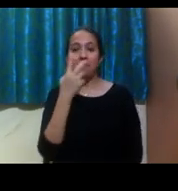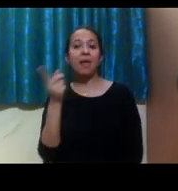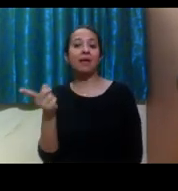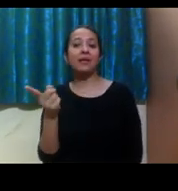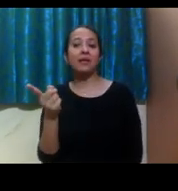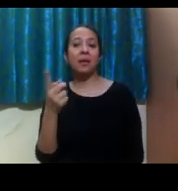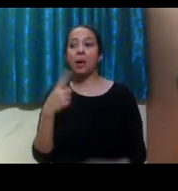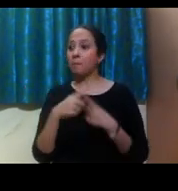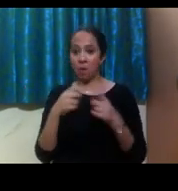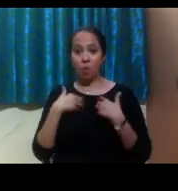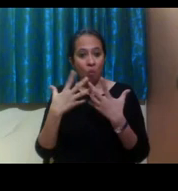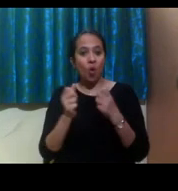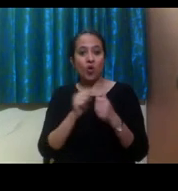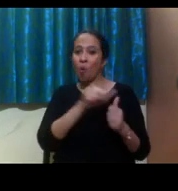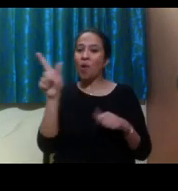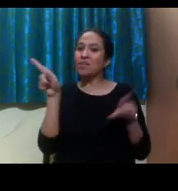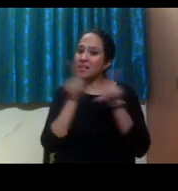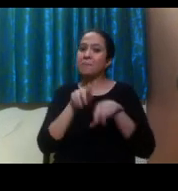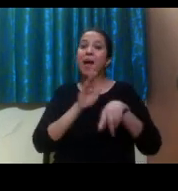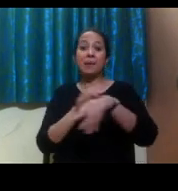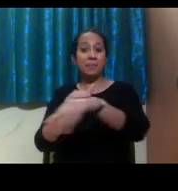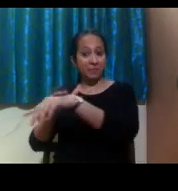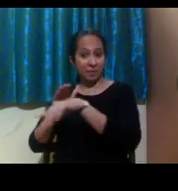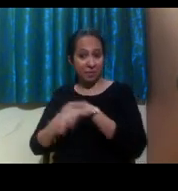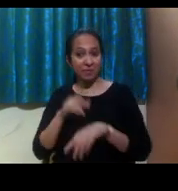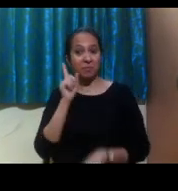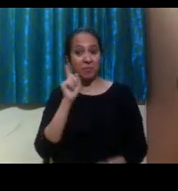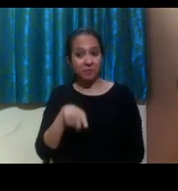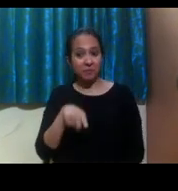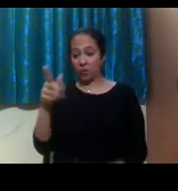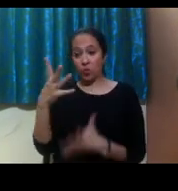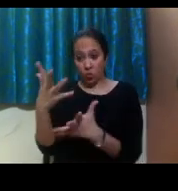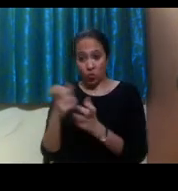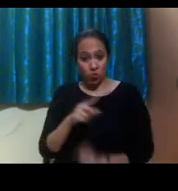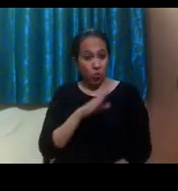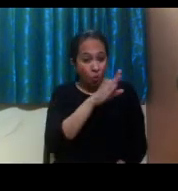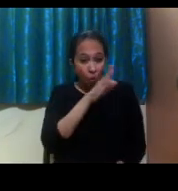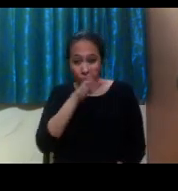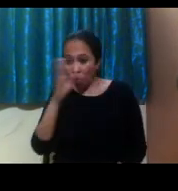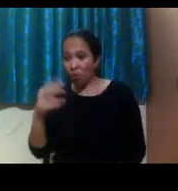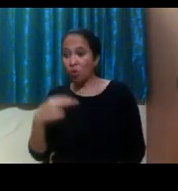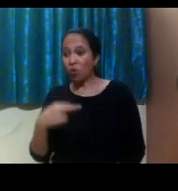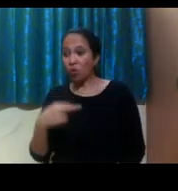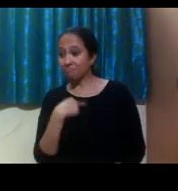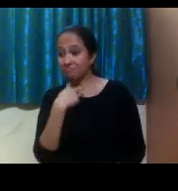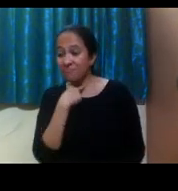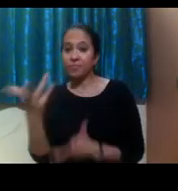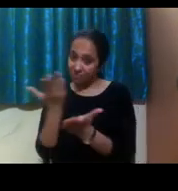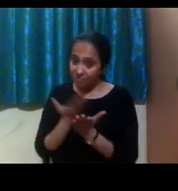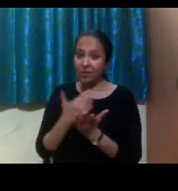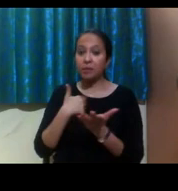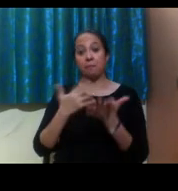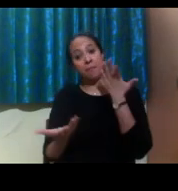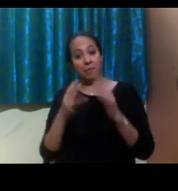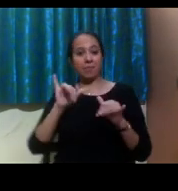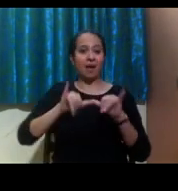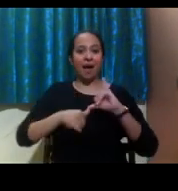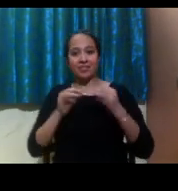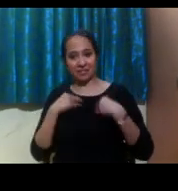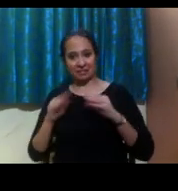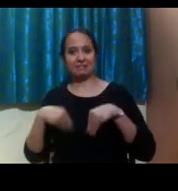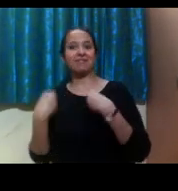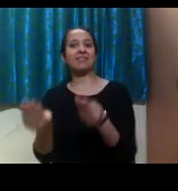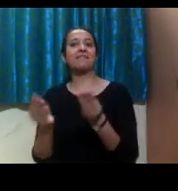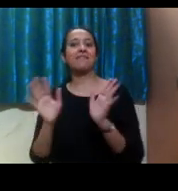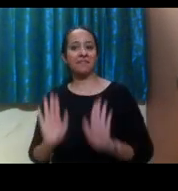experience just like anyone else. And so if you want to go on an experience or if you want to do something here on campus, but you may need an accommodation to do that, and that's